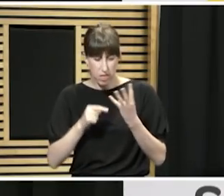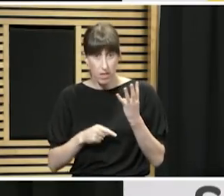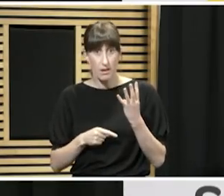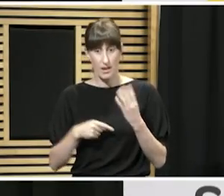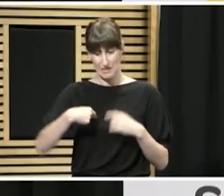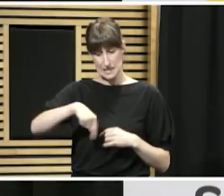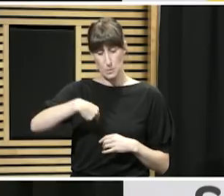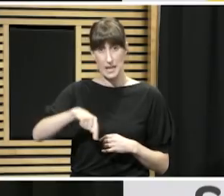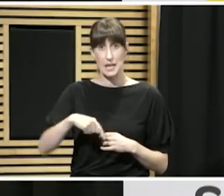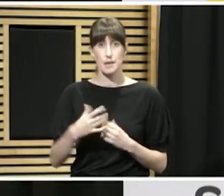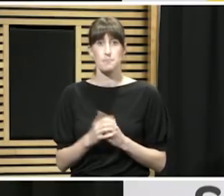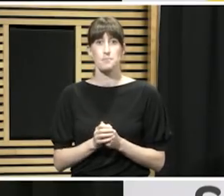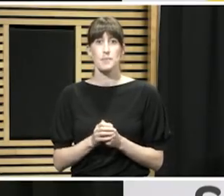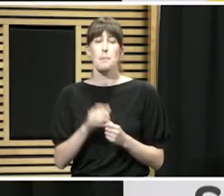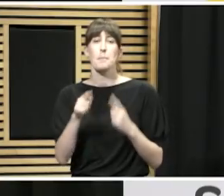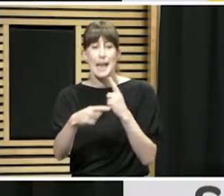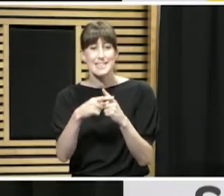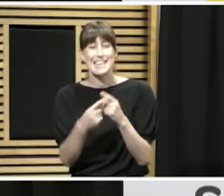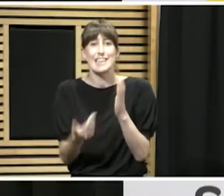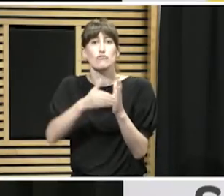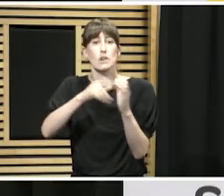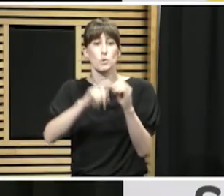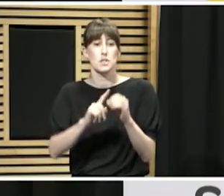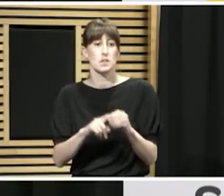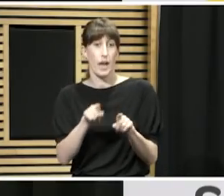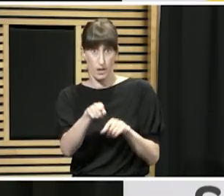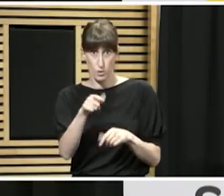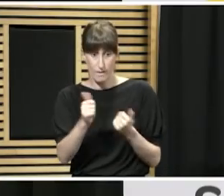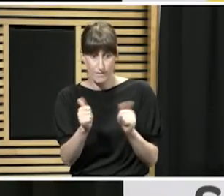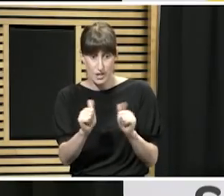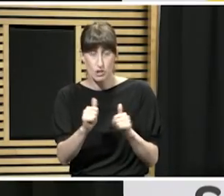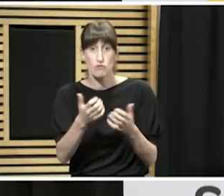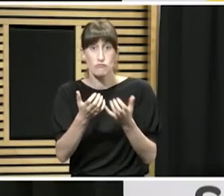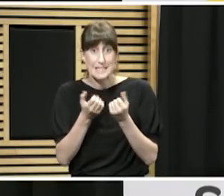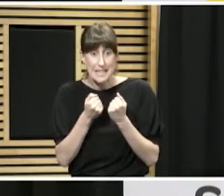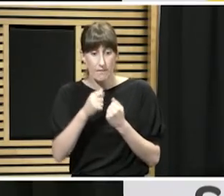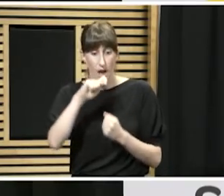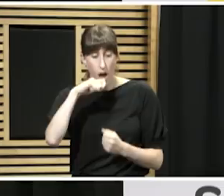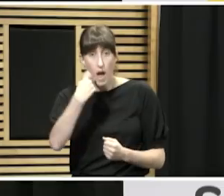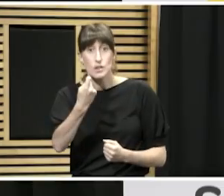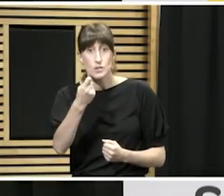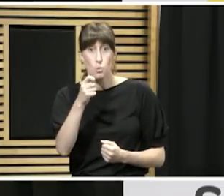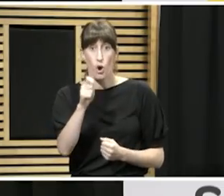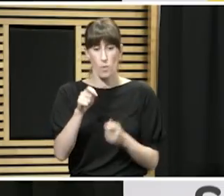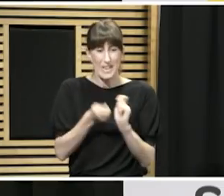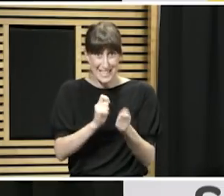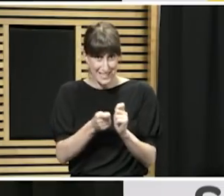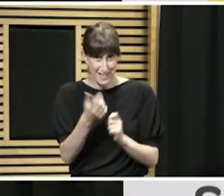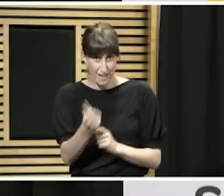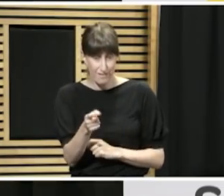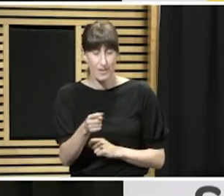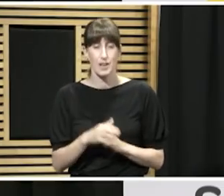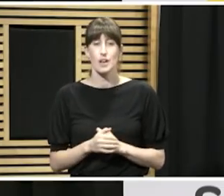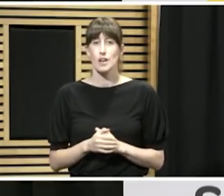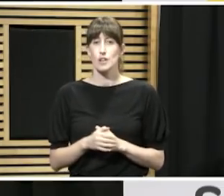or a test for COVID-19. And I would encourage everybody to help contribute to